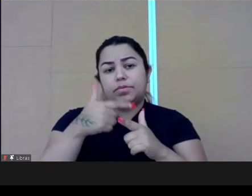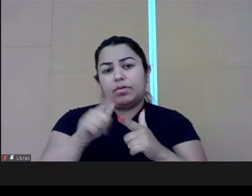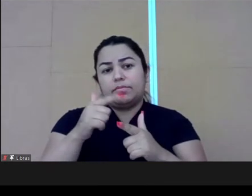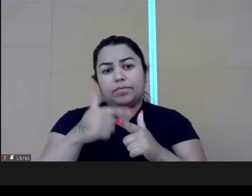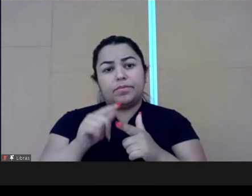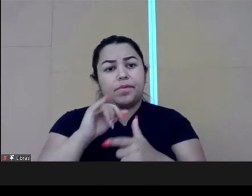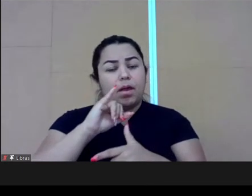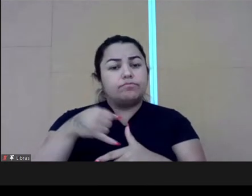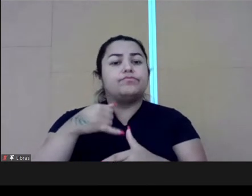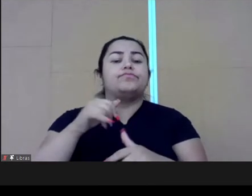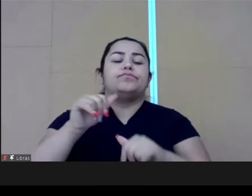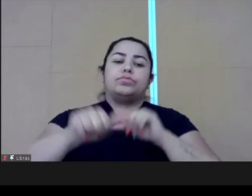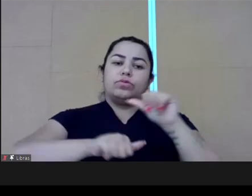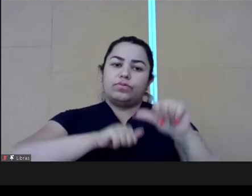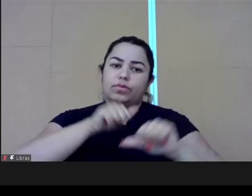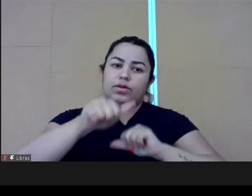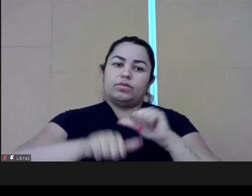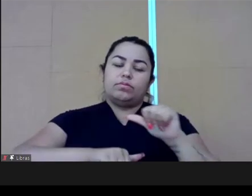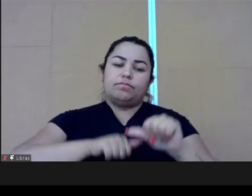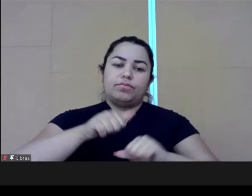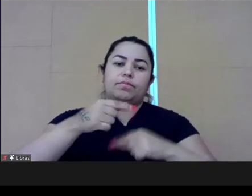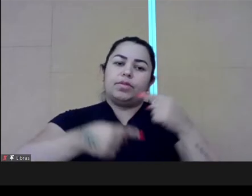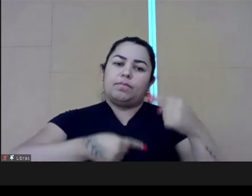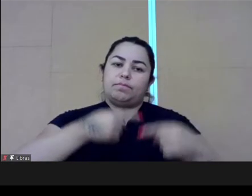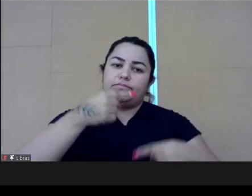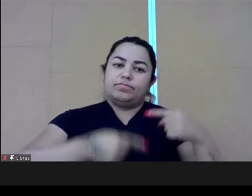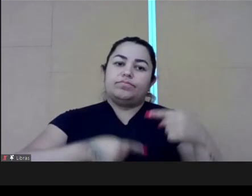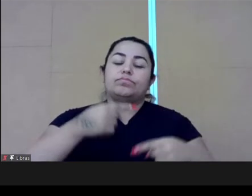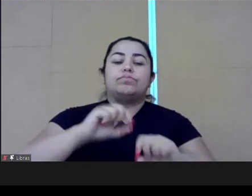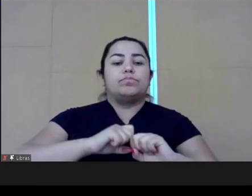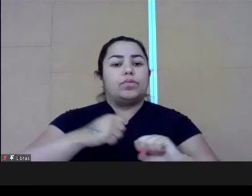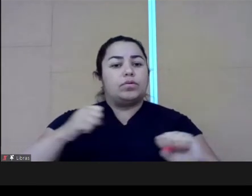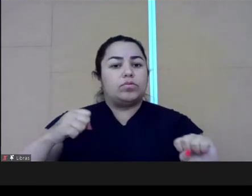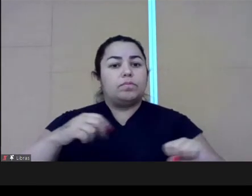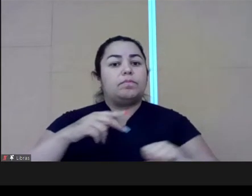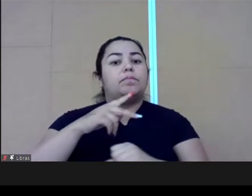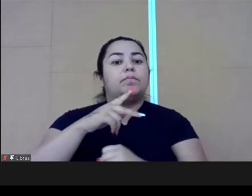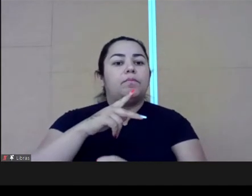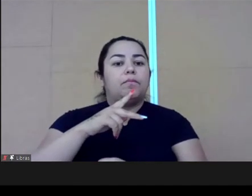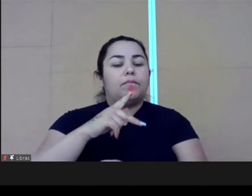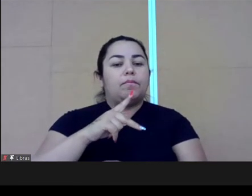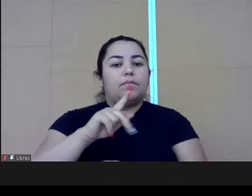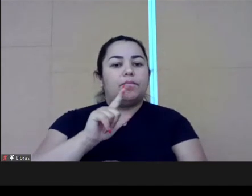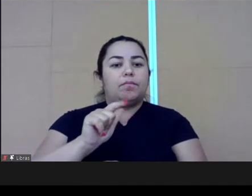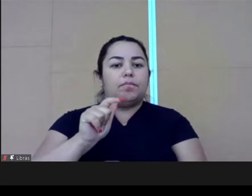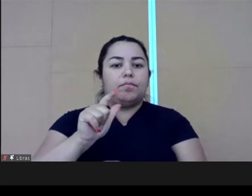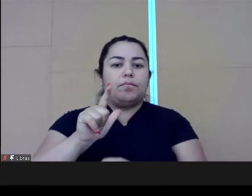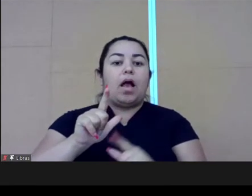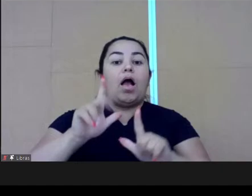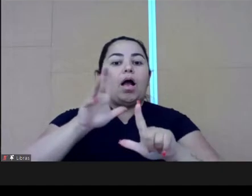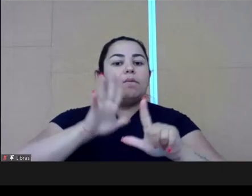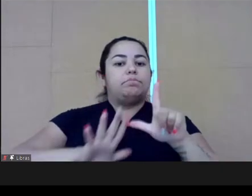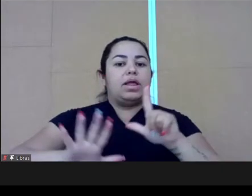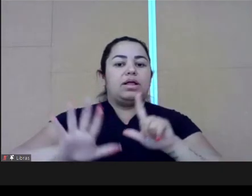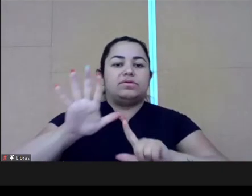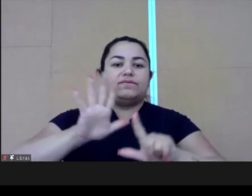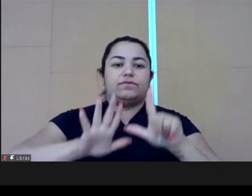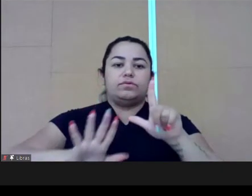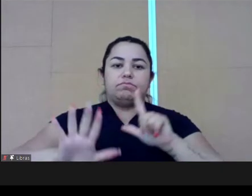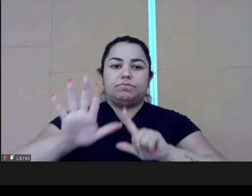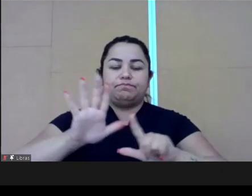apolitical is a great platform to learn some of these techniques and offers courses in digital and design